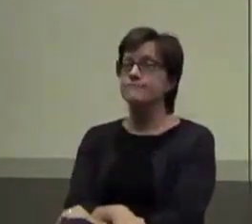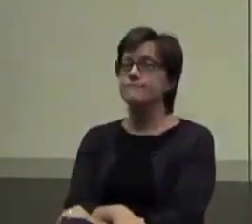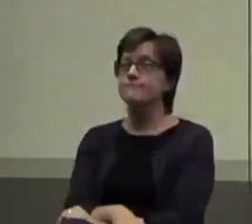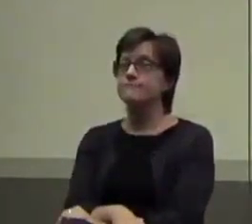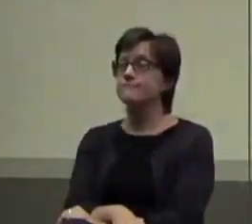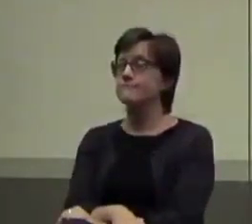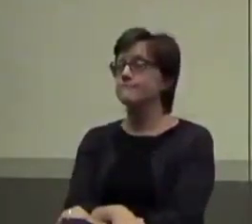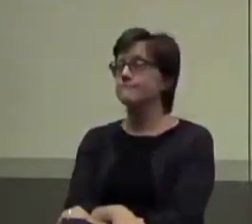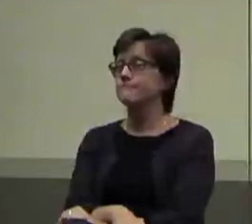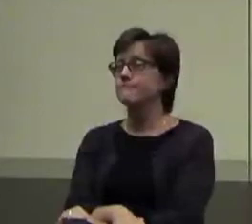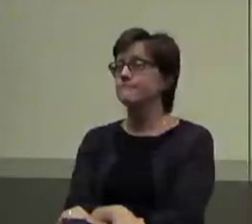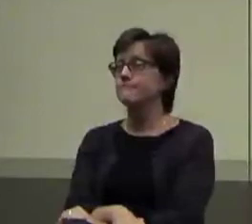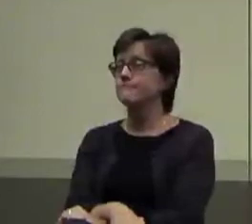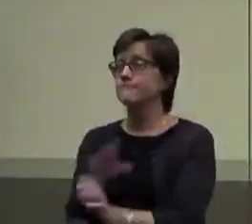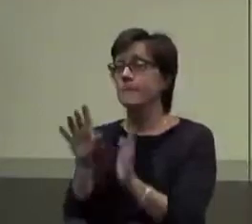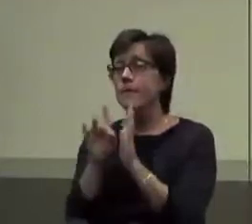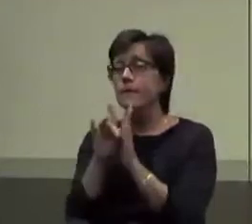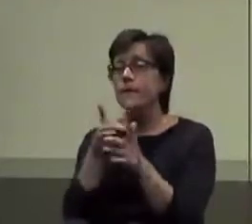Just for the replacement behavior.